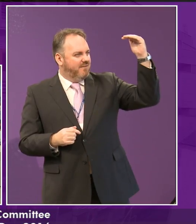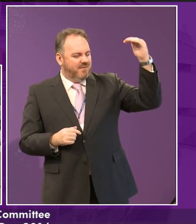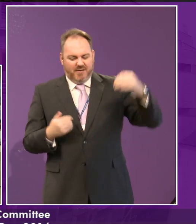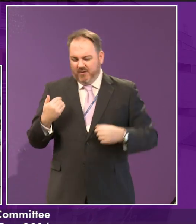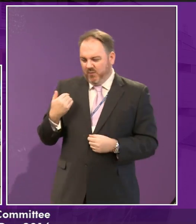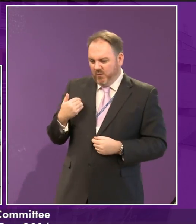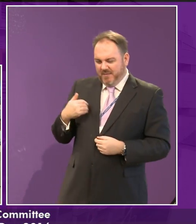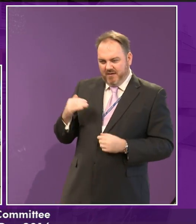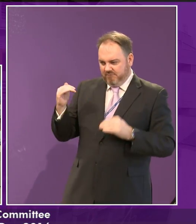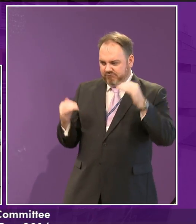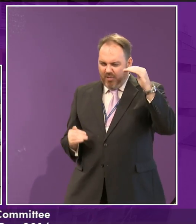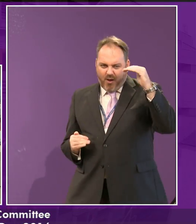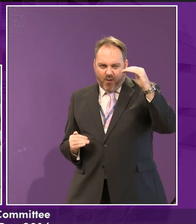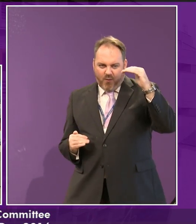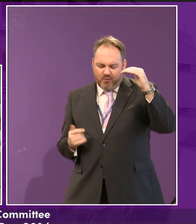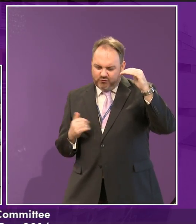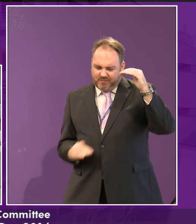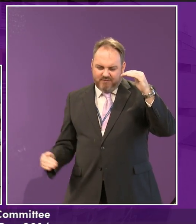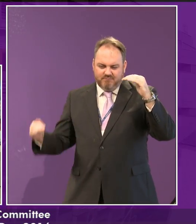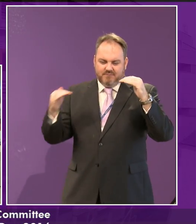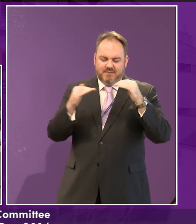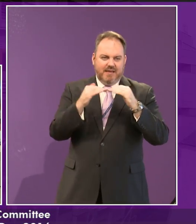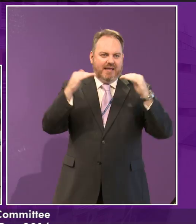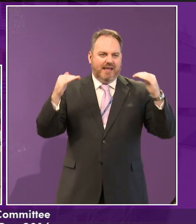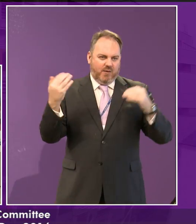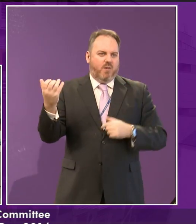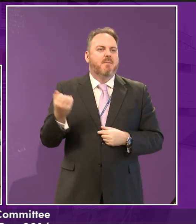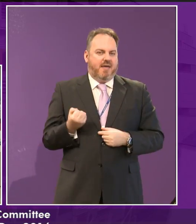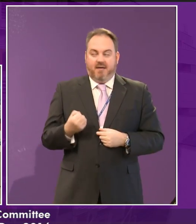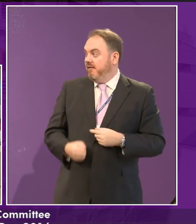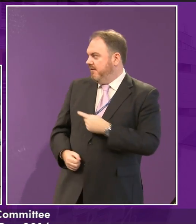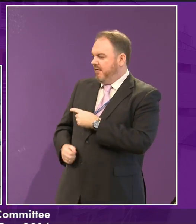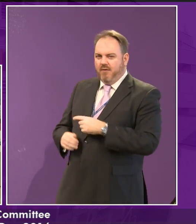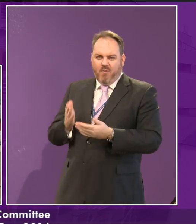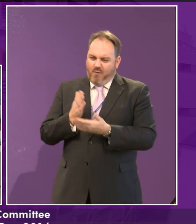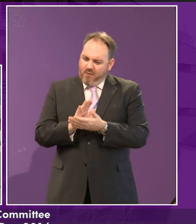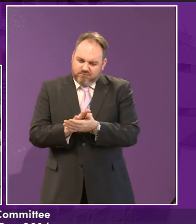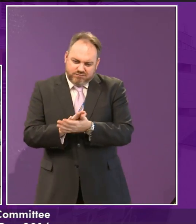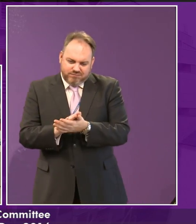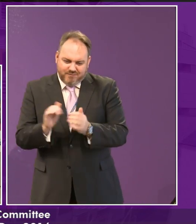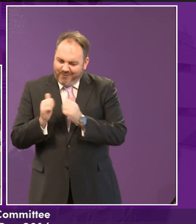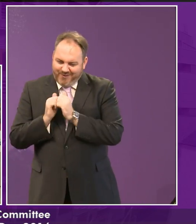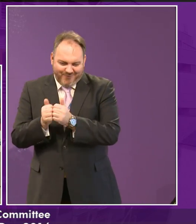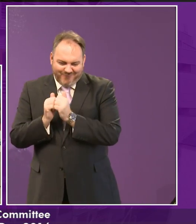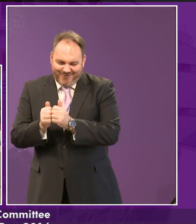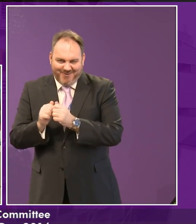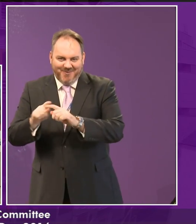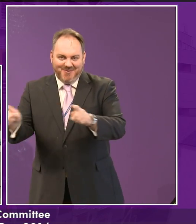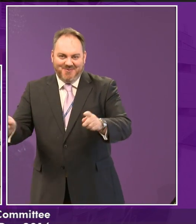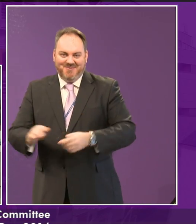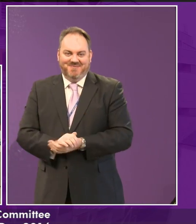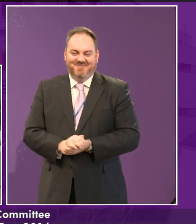think we could... agree with that. Equal pay. Equal pay. Equal pay. What else?